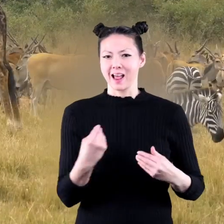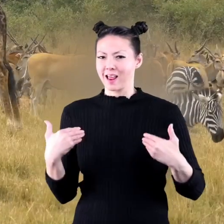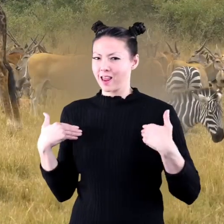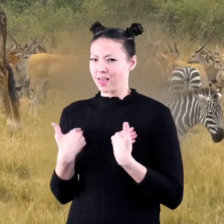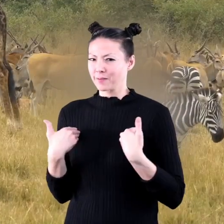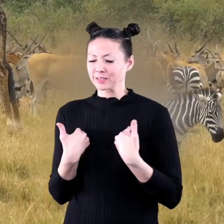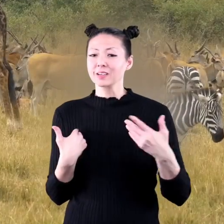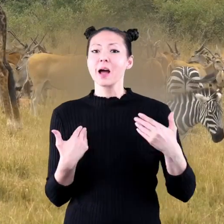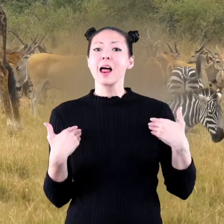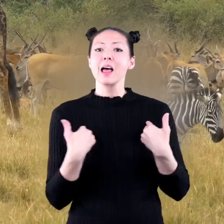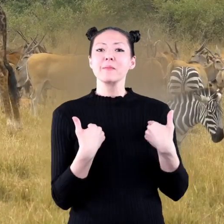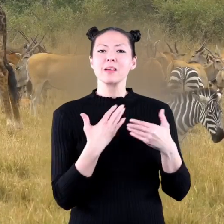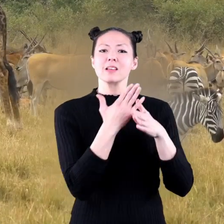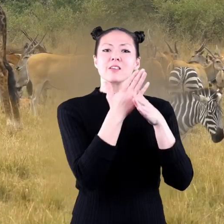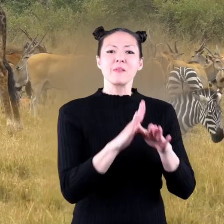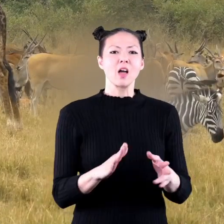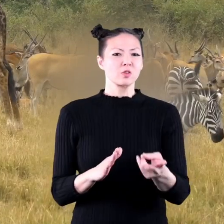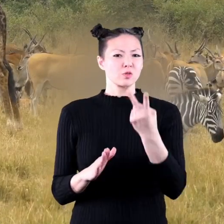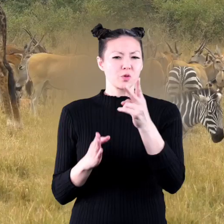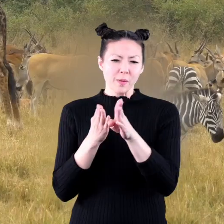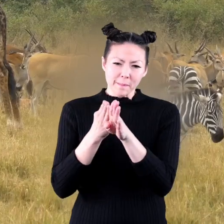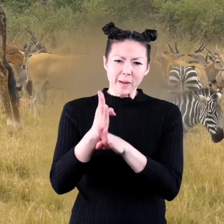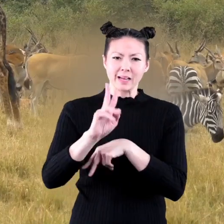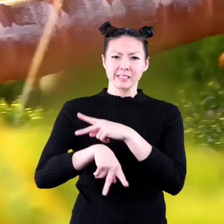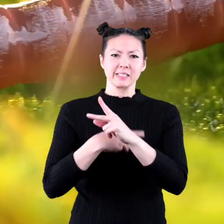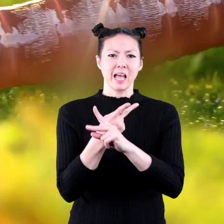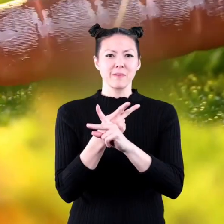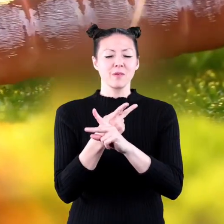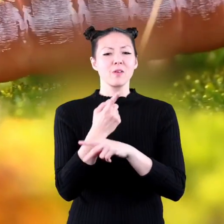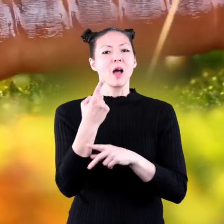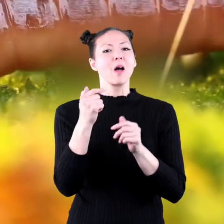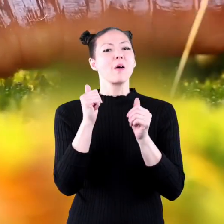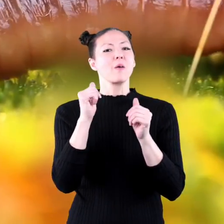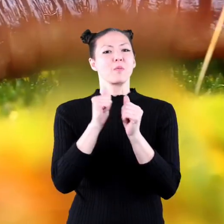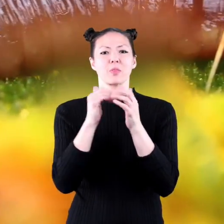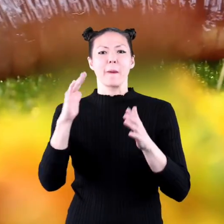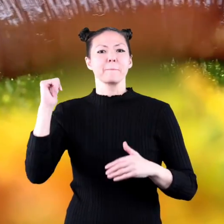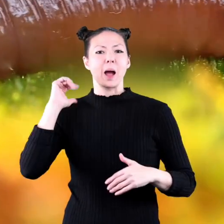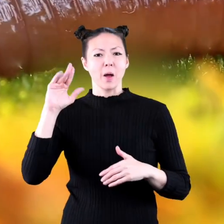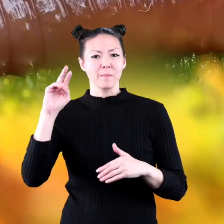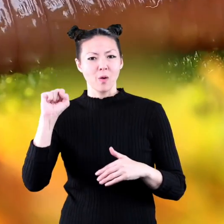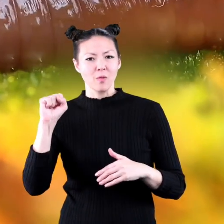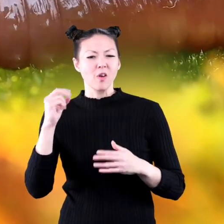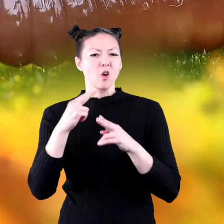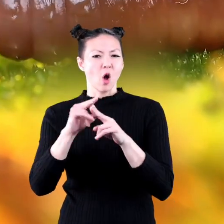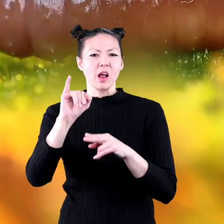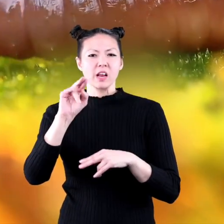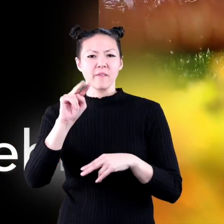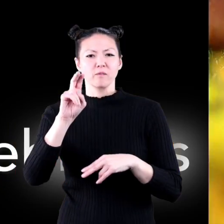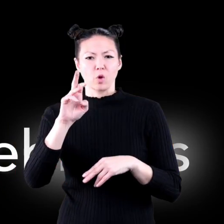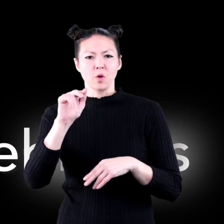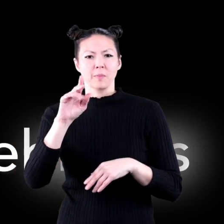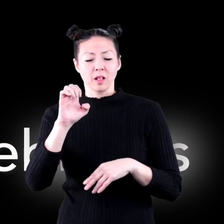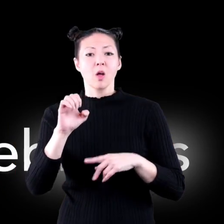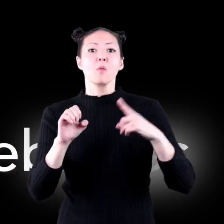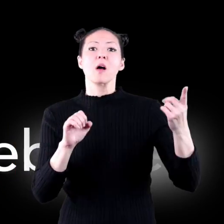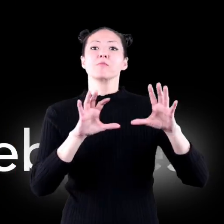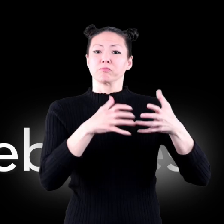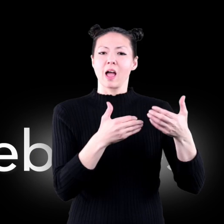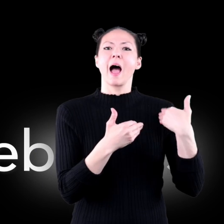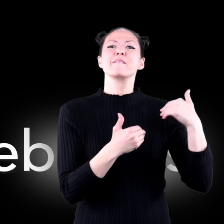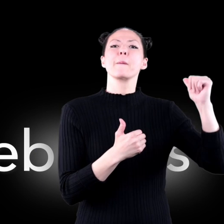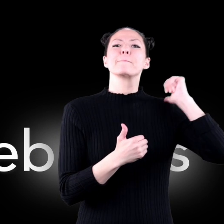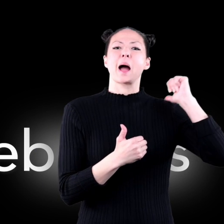animals are divided into two main types those without backbones called invertebrates and those with